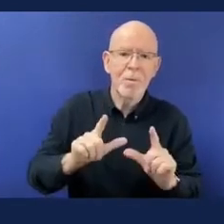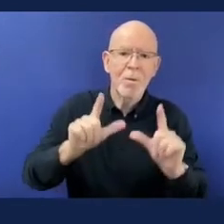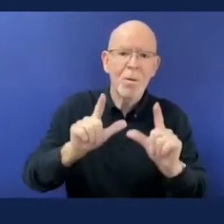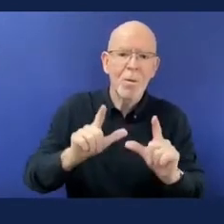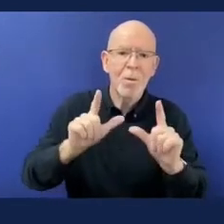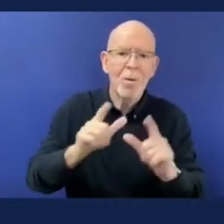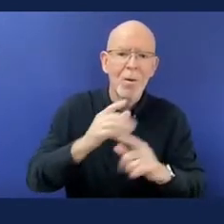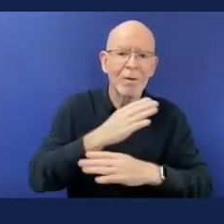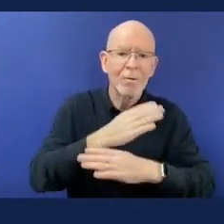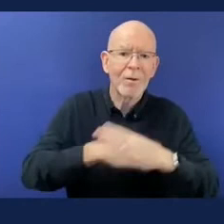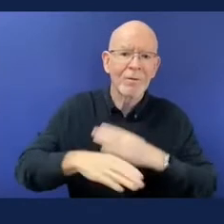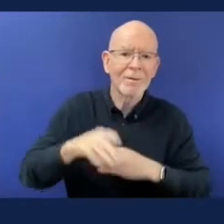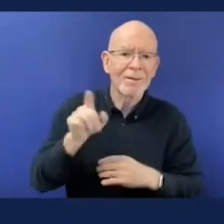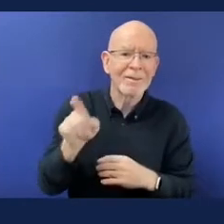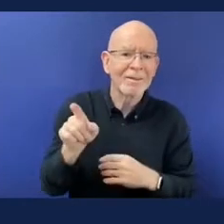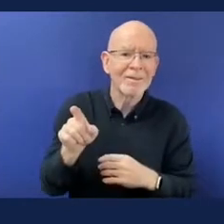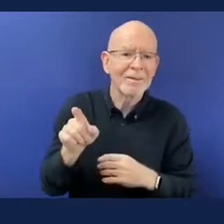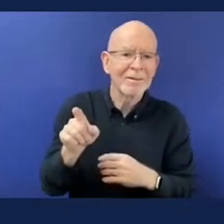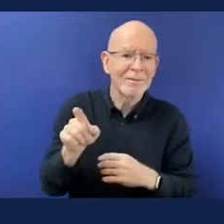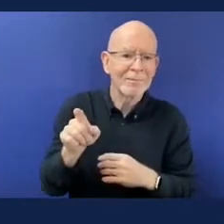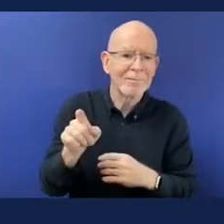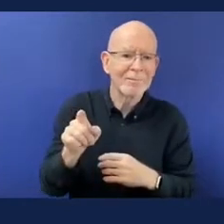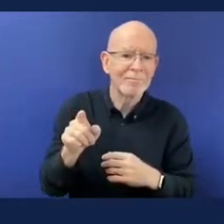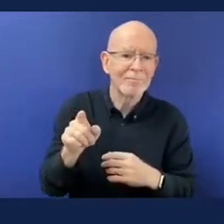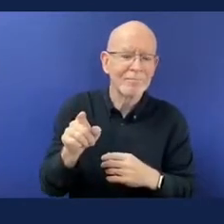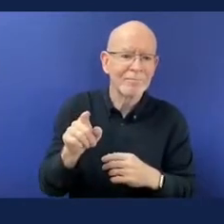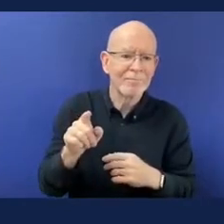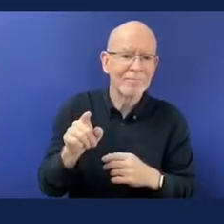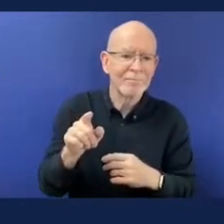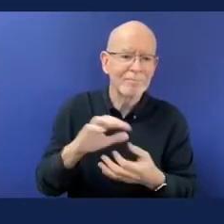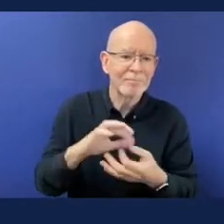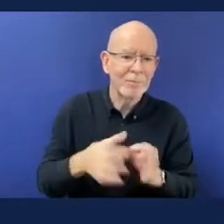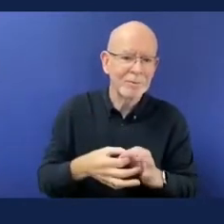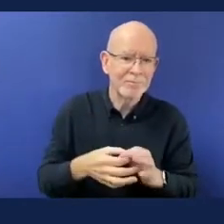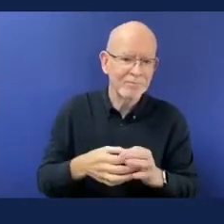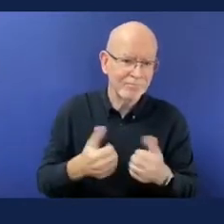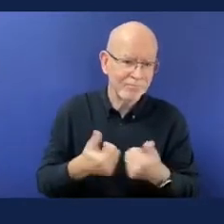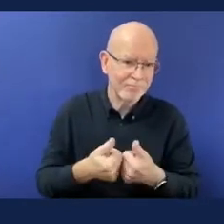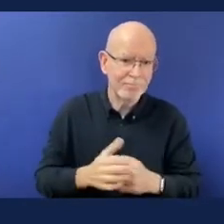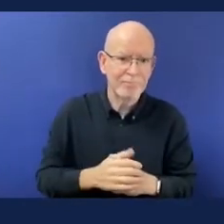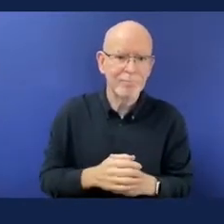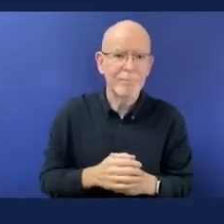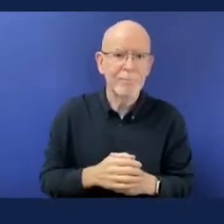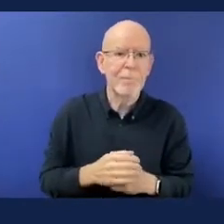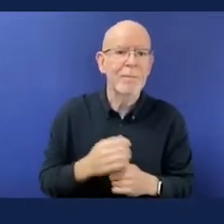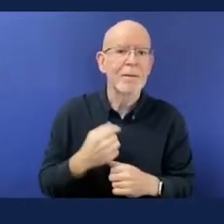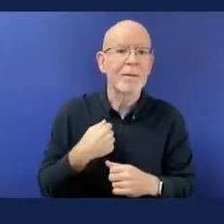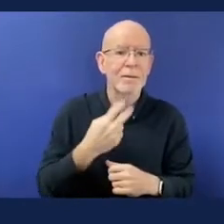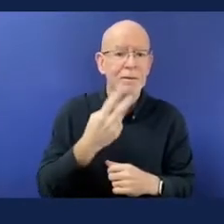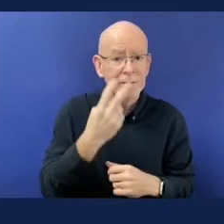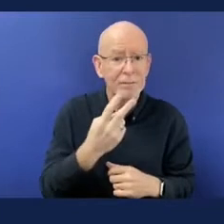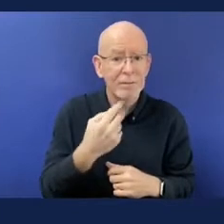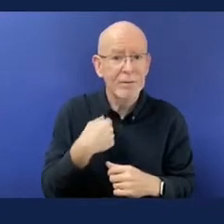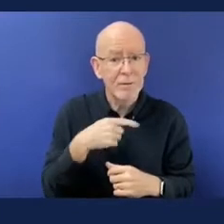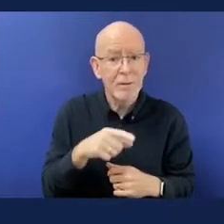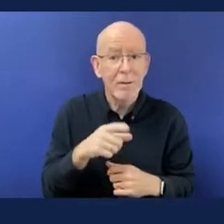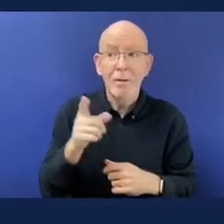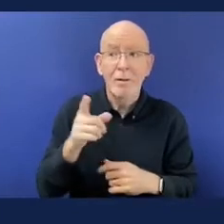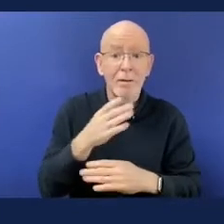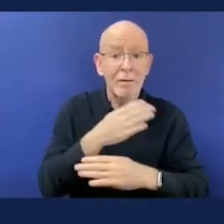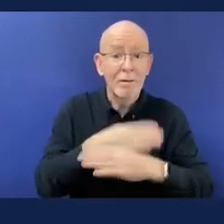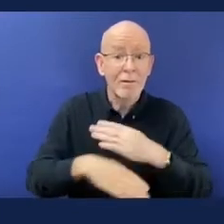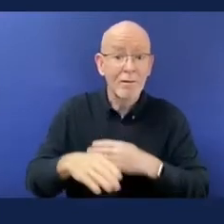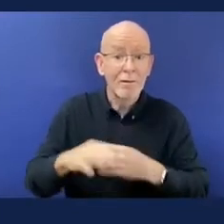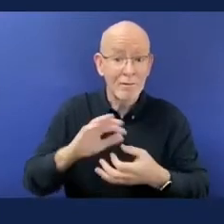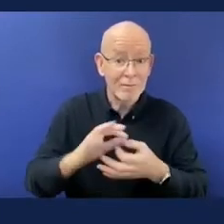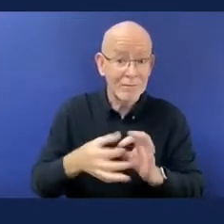people watching our games to use that platform to really not just advance the rights of all the athletes who take part in the Paralympic